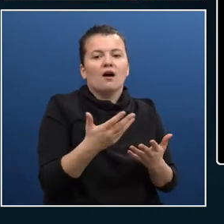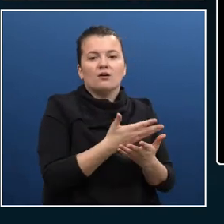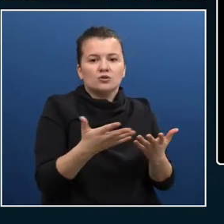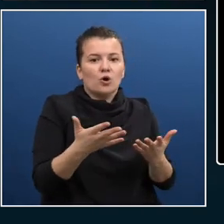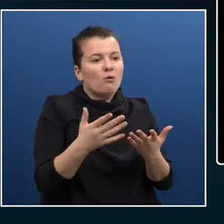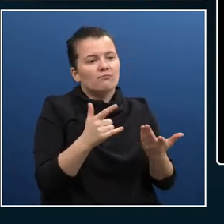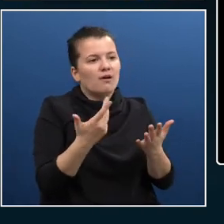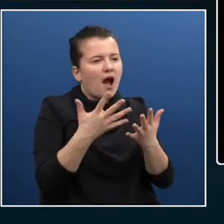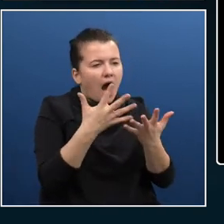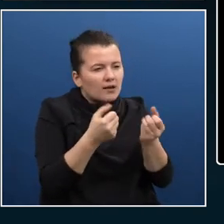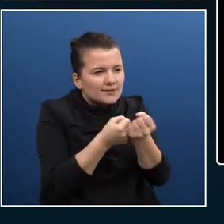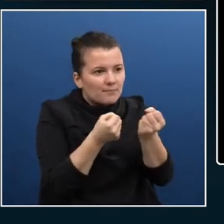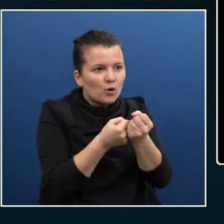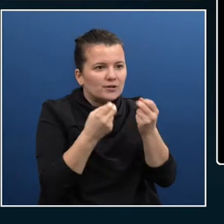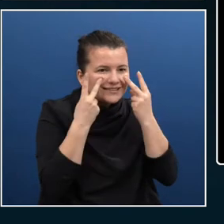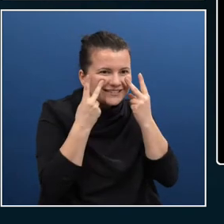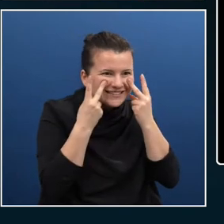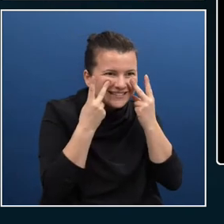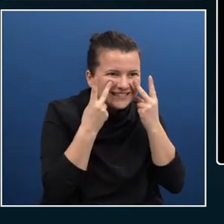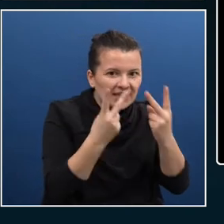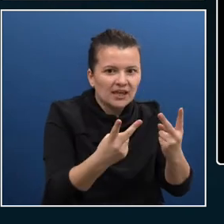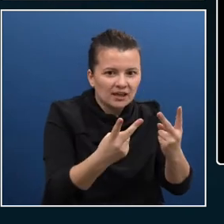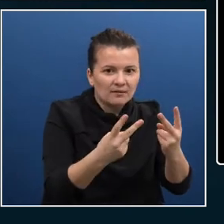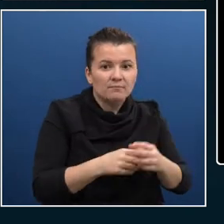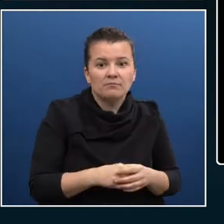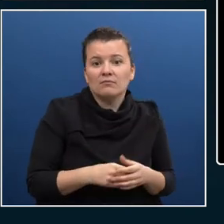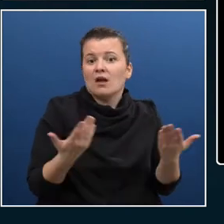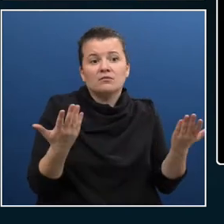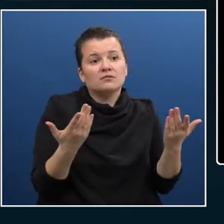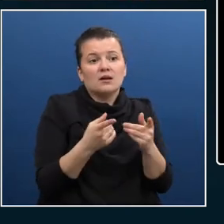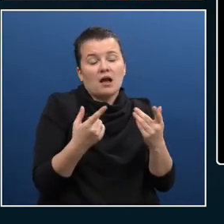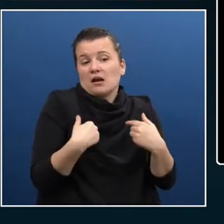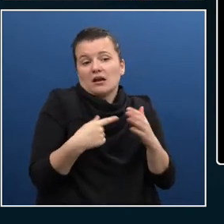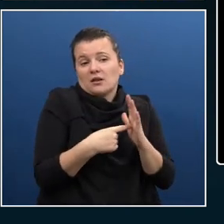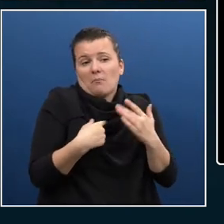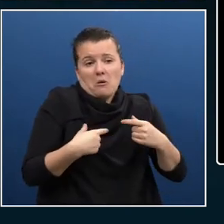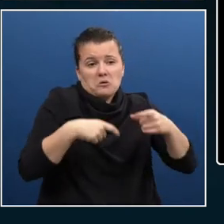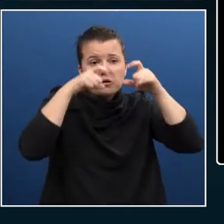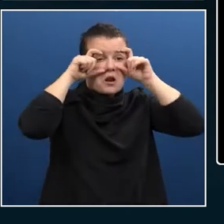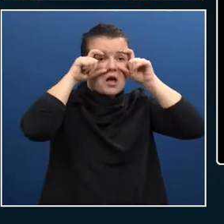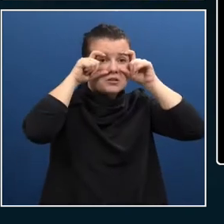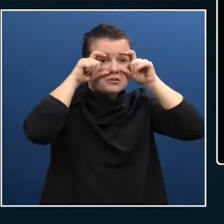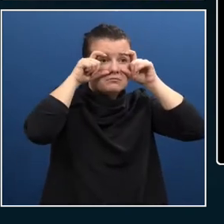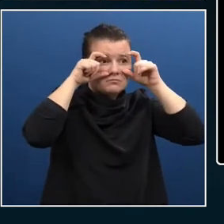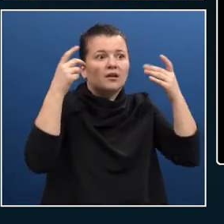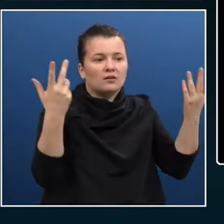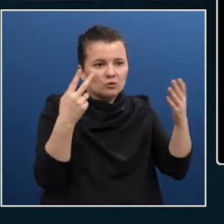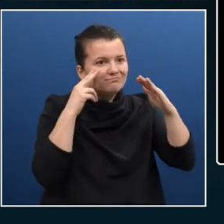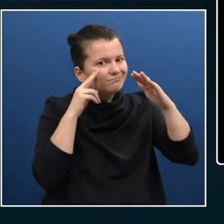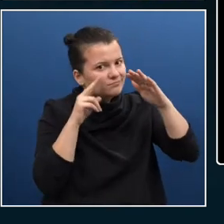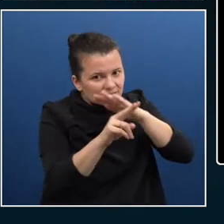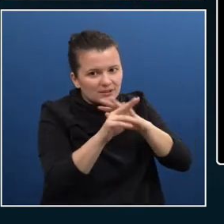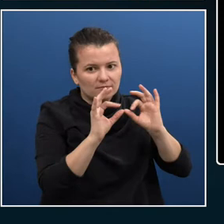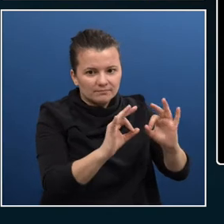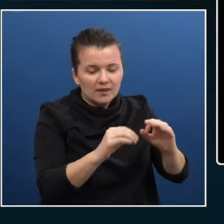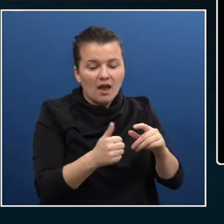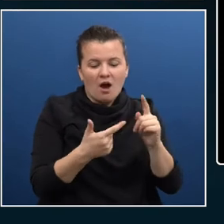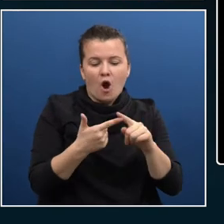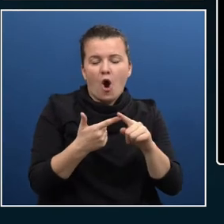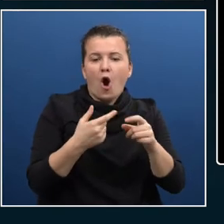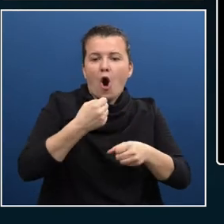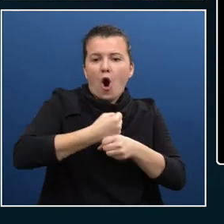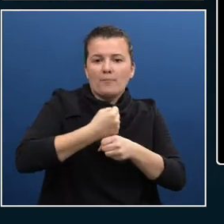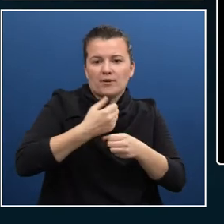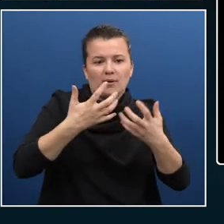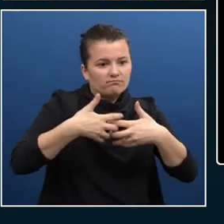things. And I know I'm getting to that age because I need glasses now. So perceivable. Can you see it? Operable. Can you use it? If you don't have